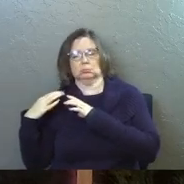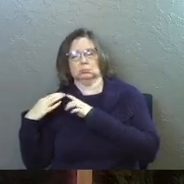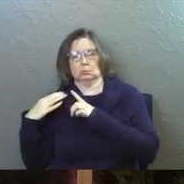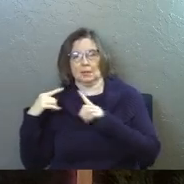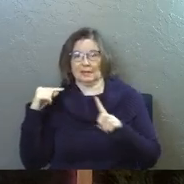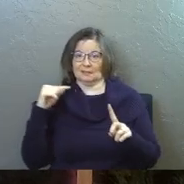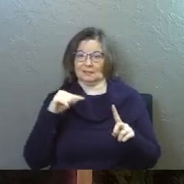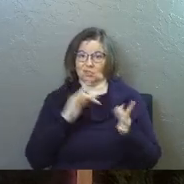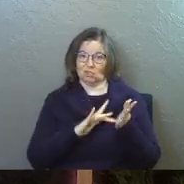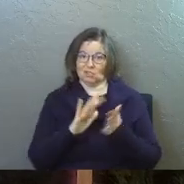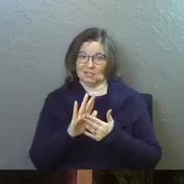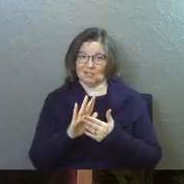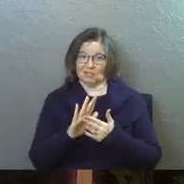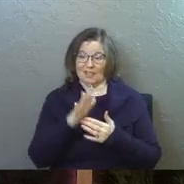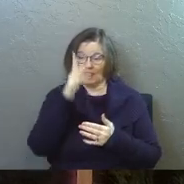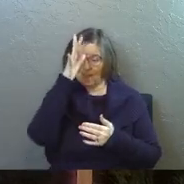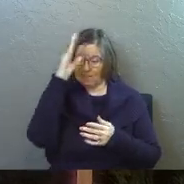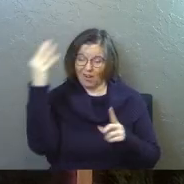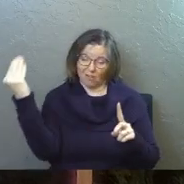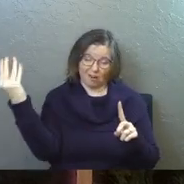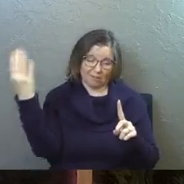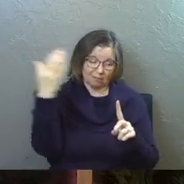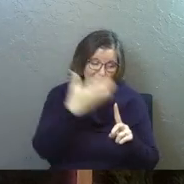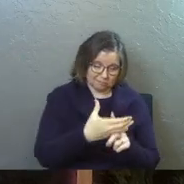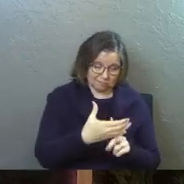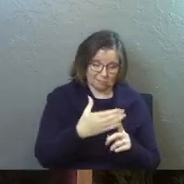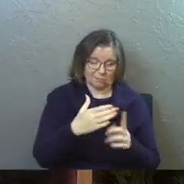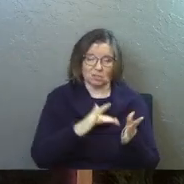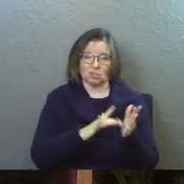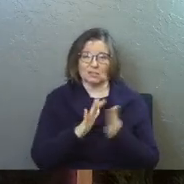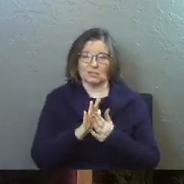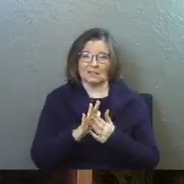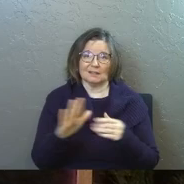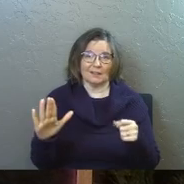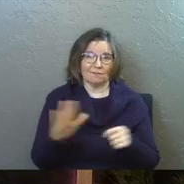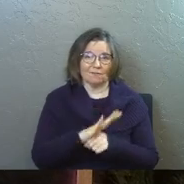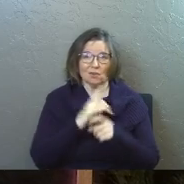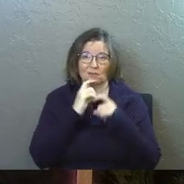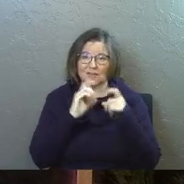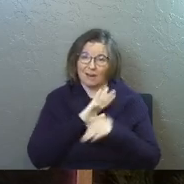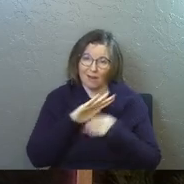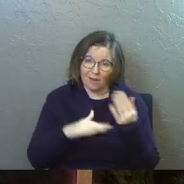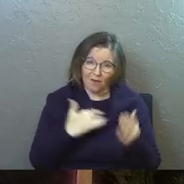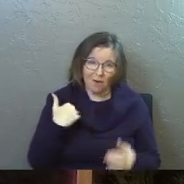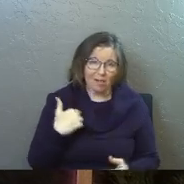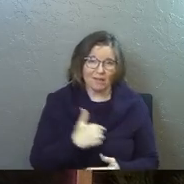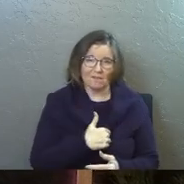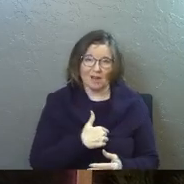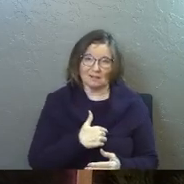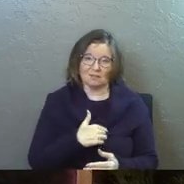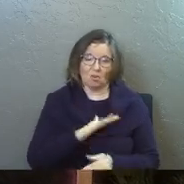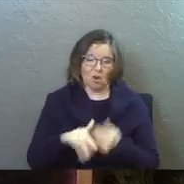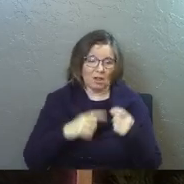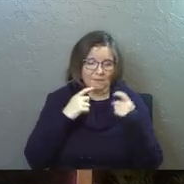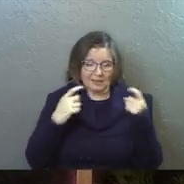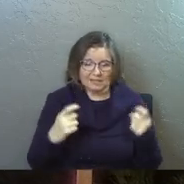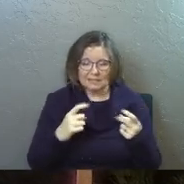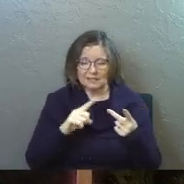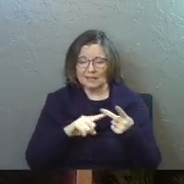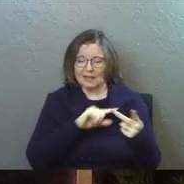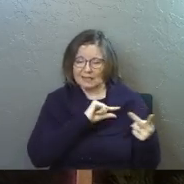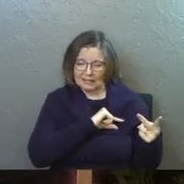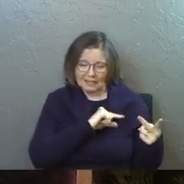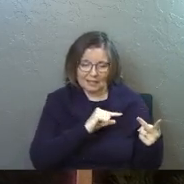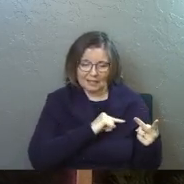God laid on Jesus. The father laid on Jesus, the iniquity of us all, all our sins, all of our guilt.